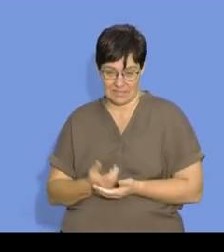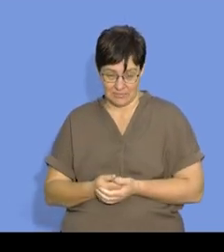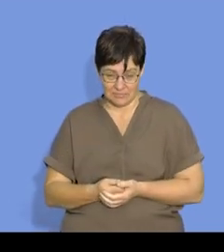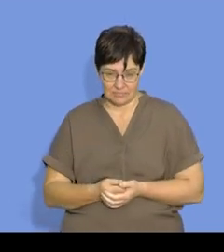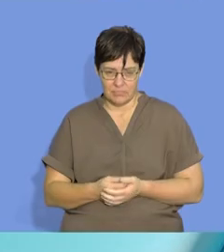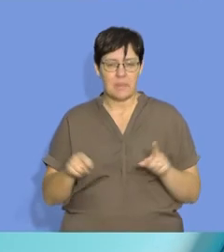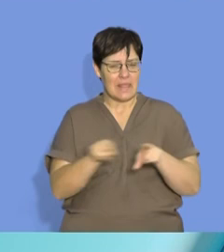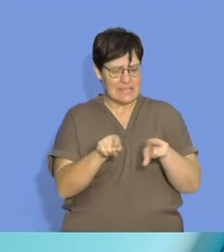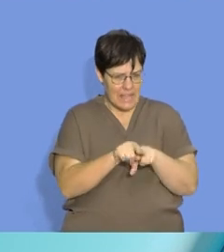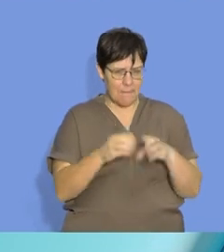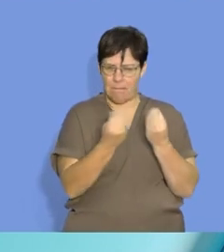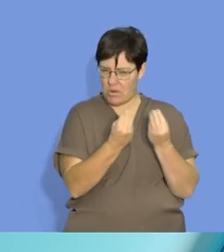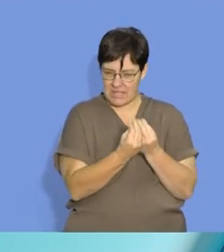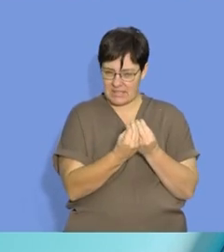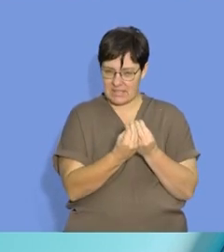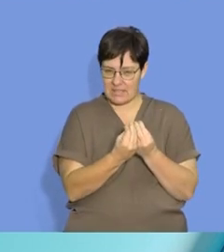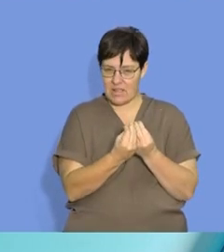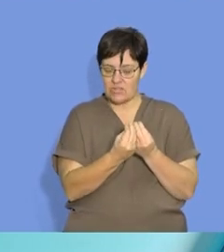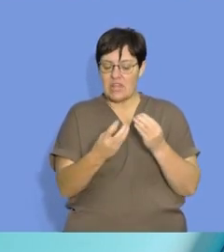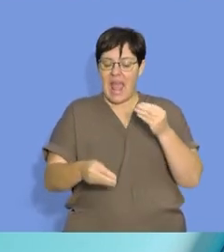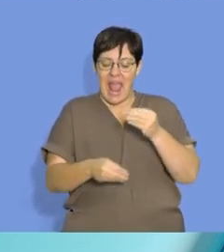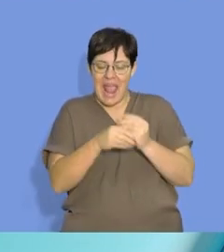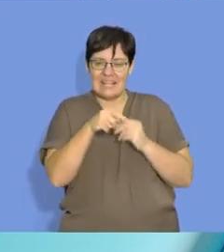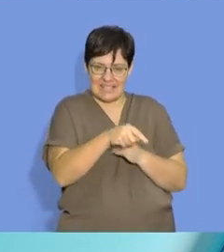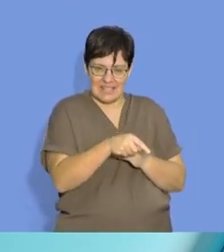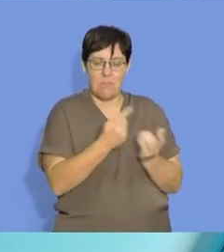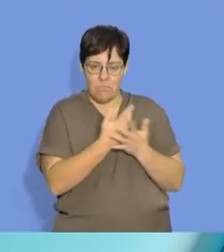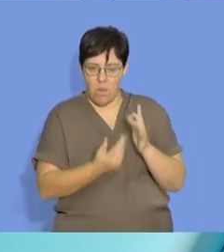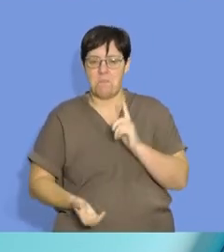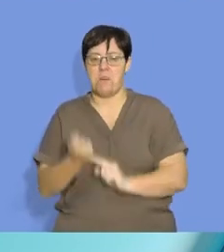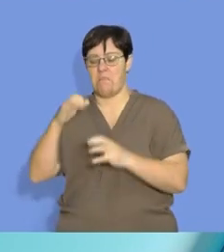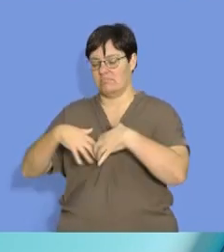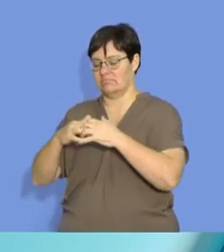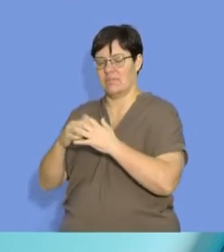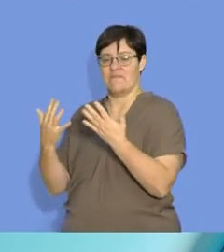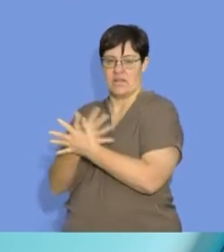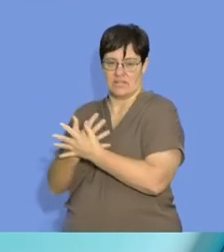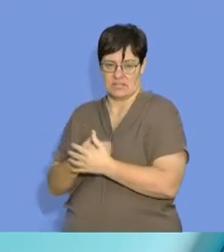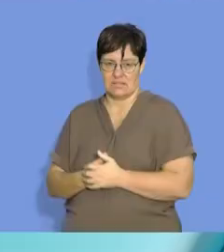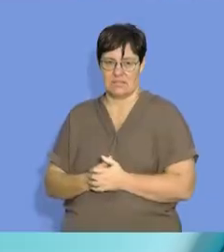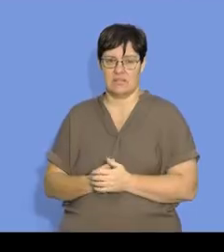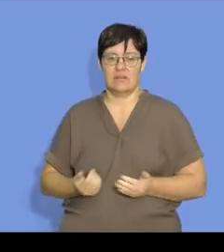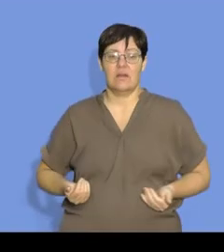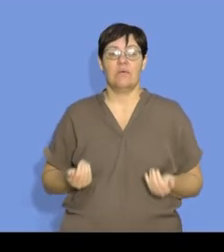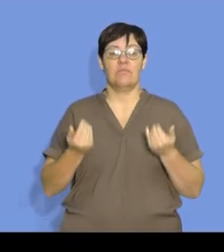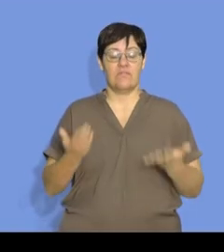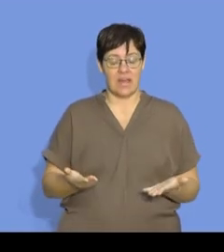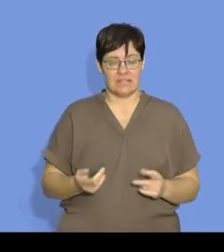faster. Remember, it's the same amount of product. We just lead product stage faster. So,